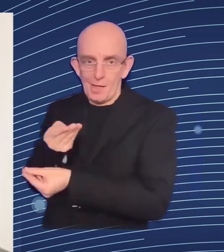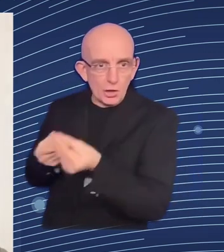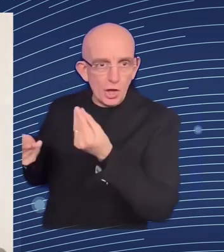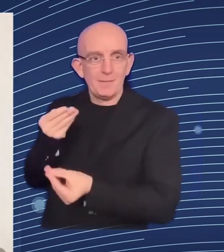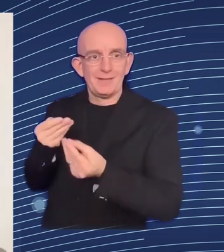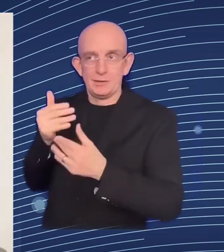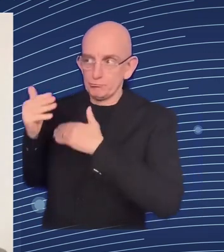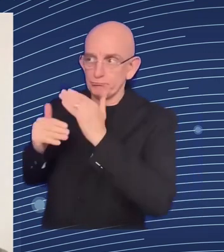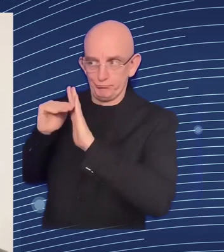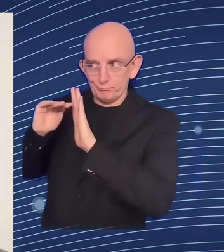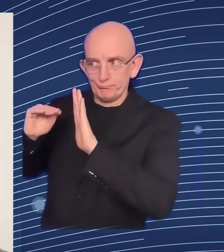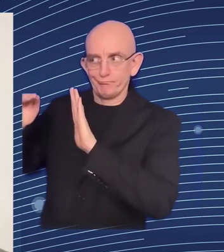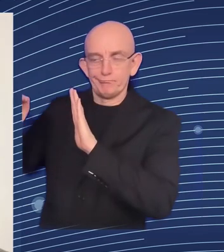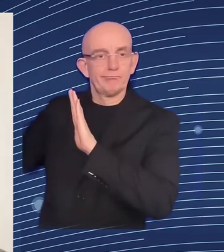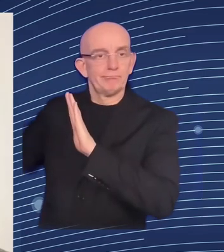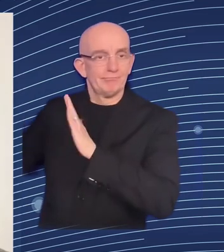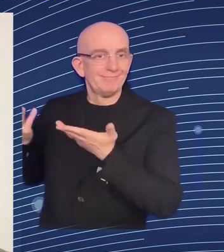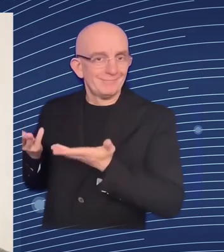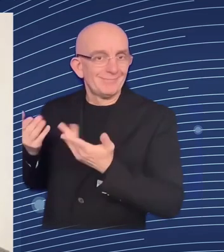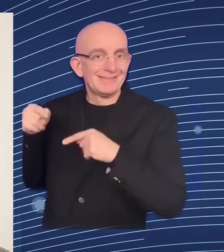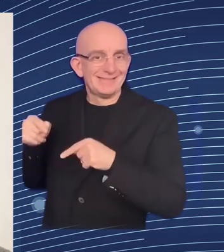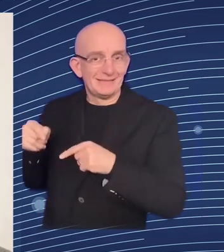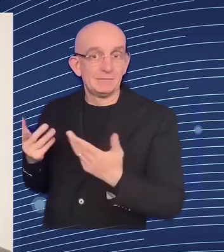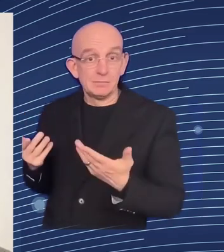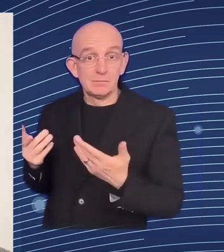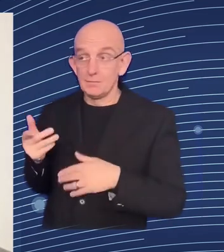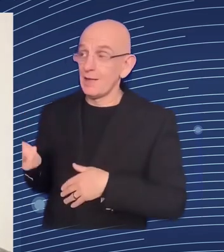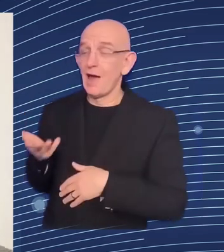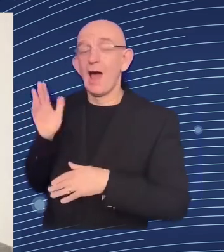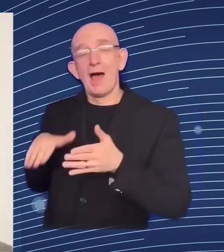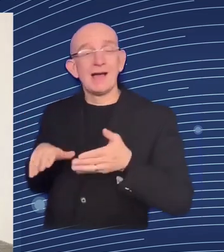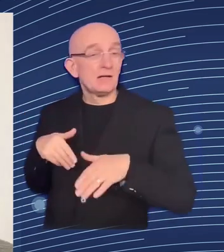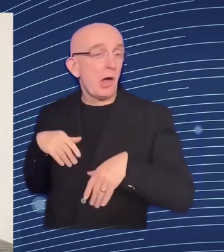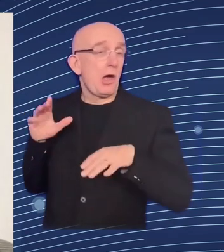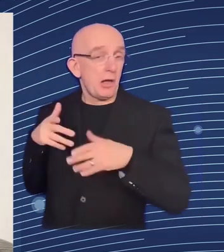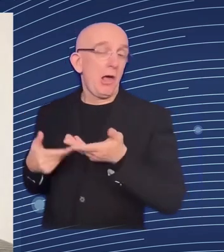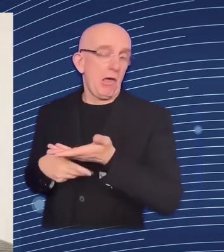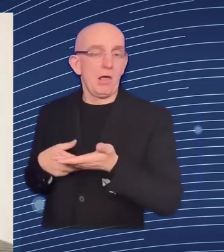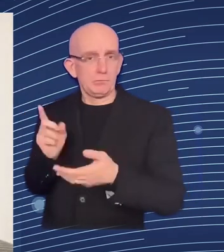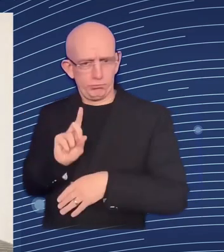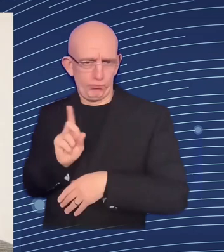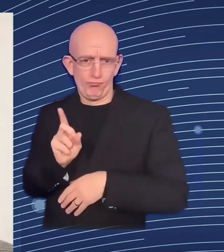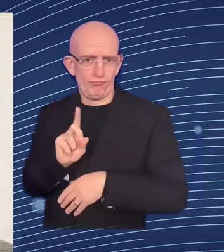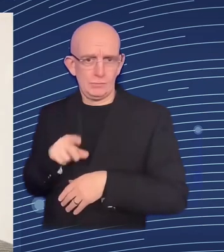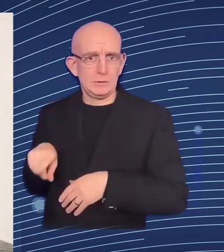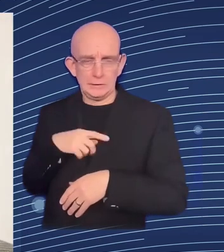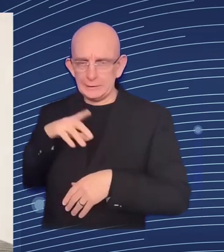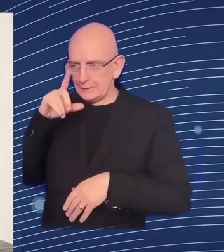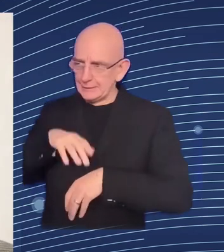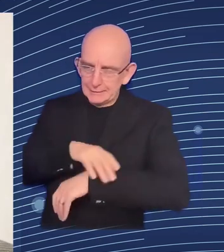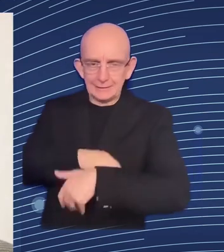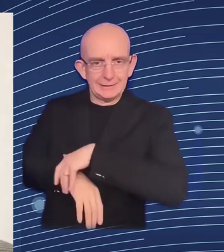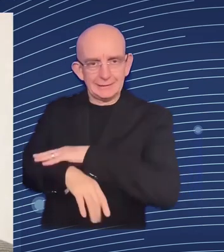electric and energy infrastructures are destroyed this is the whole plan to finally destroy the economic